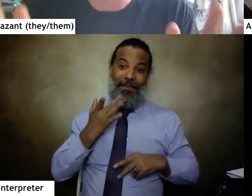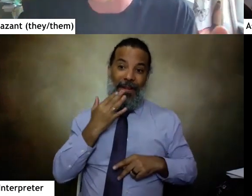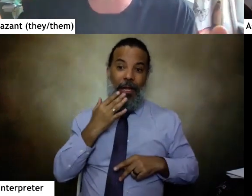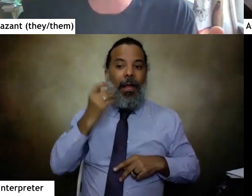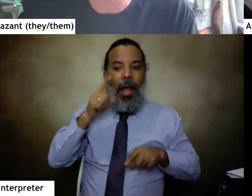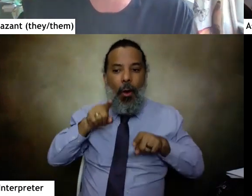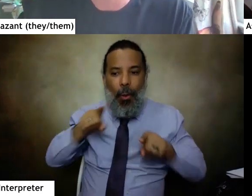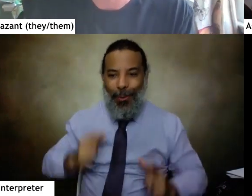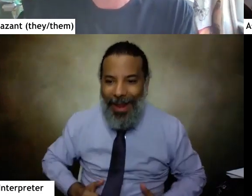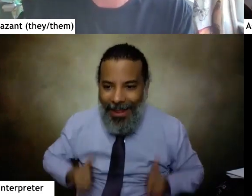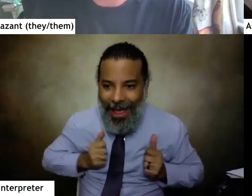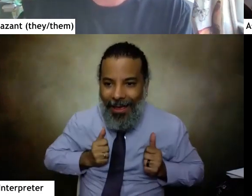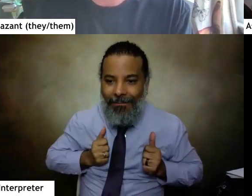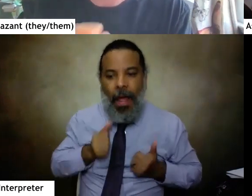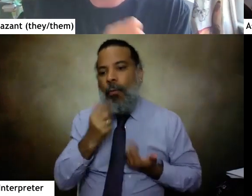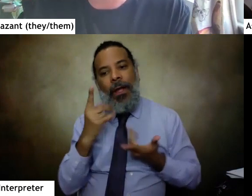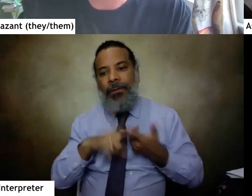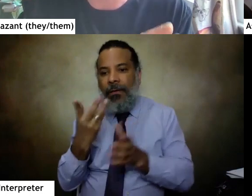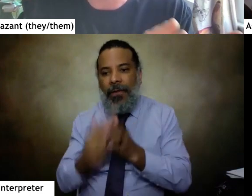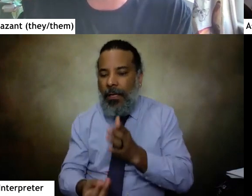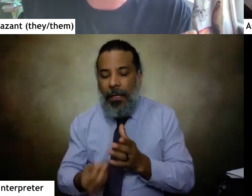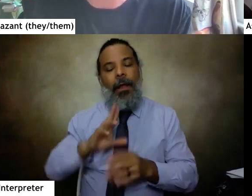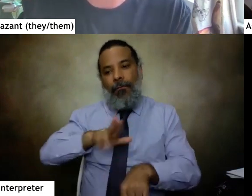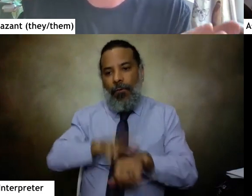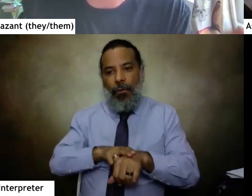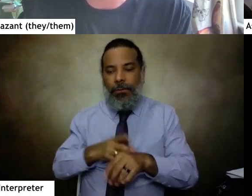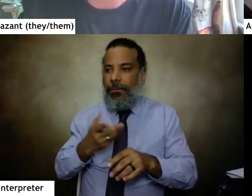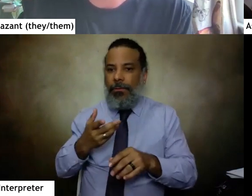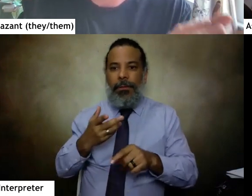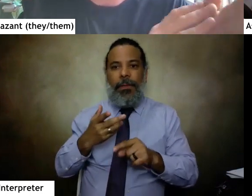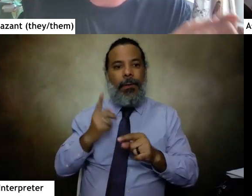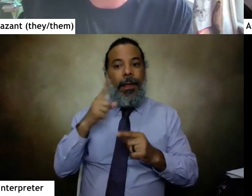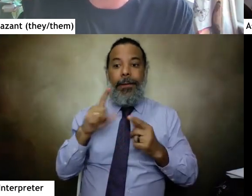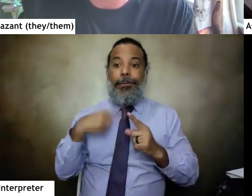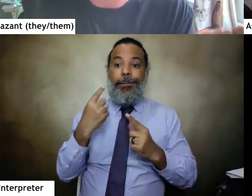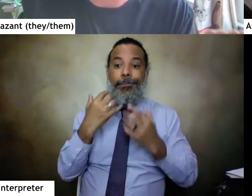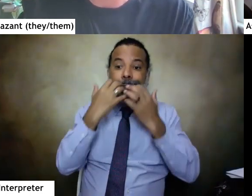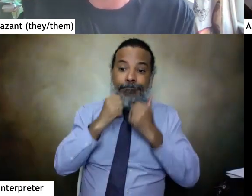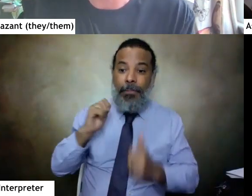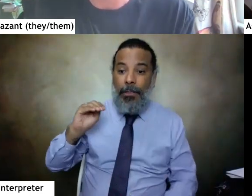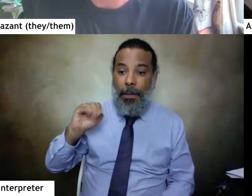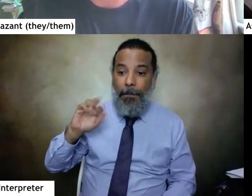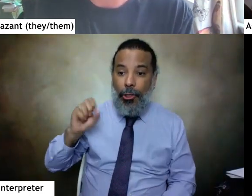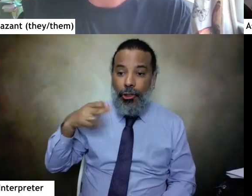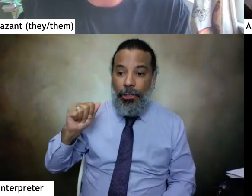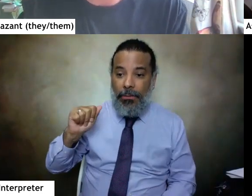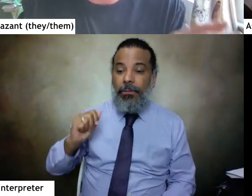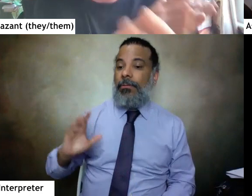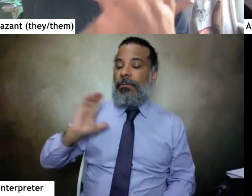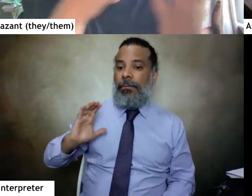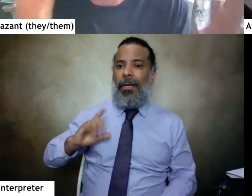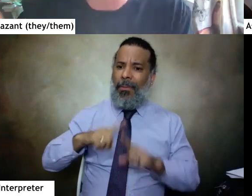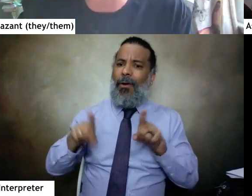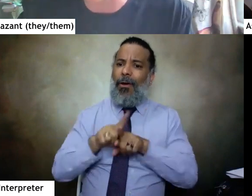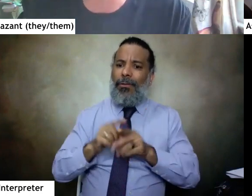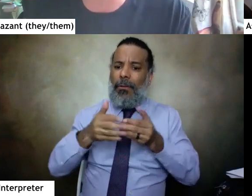they are alive. Because, of course, we cannot only cherish the marshes of the past. We need to support